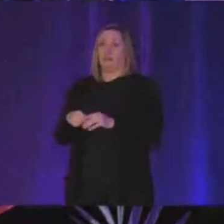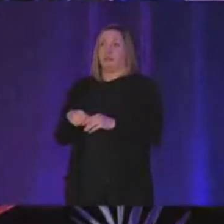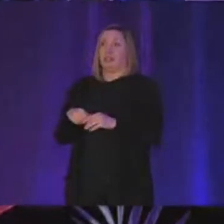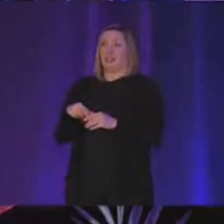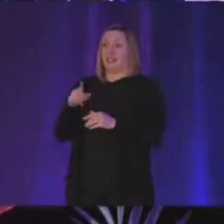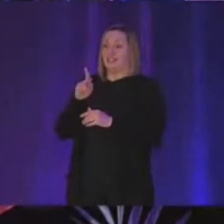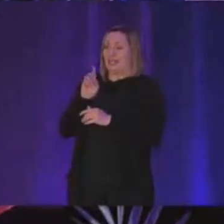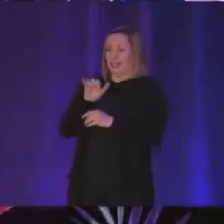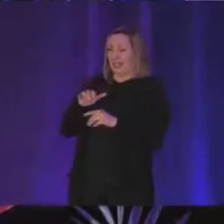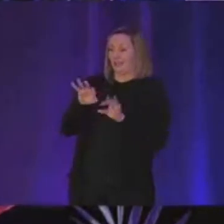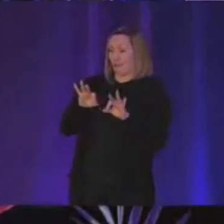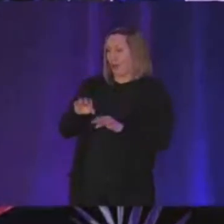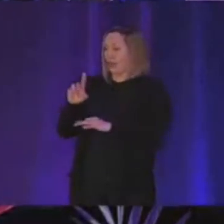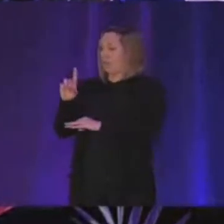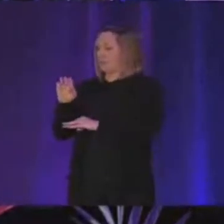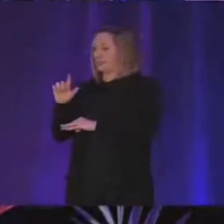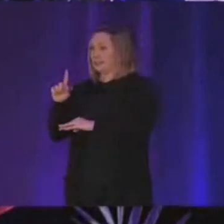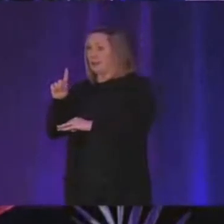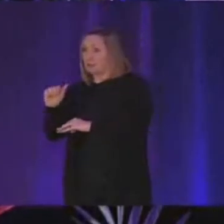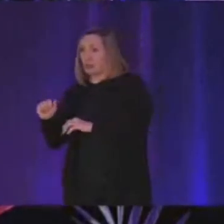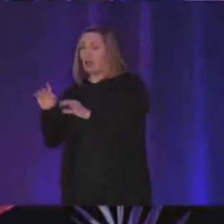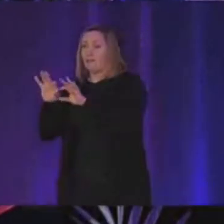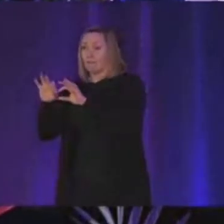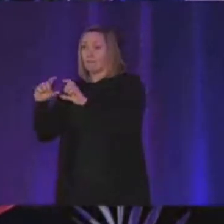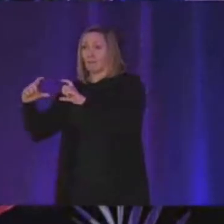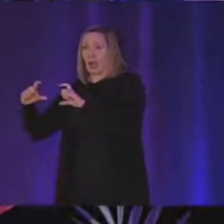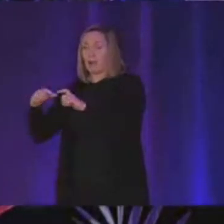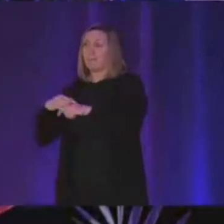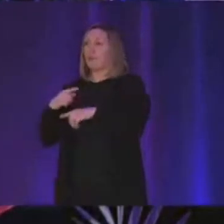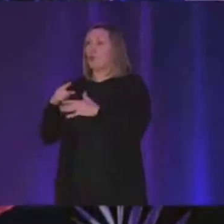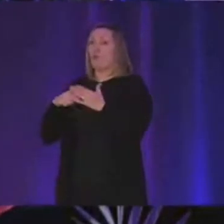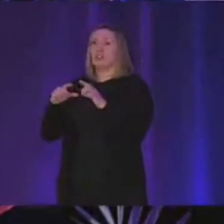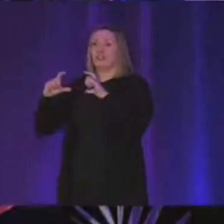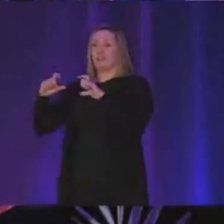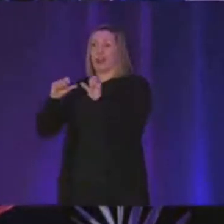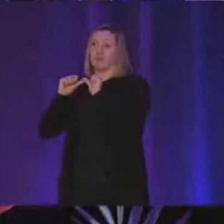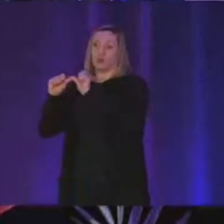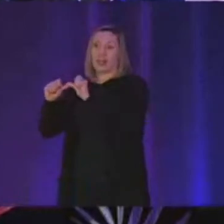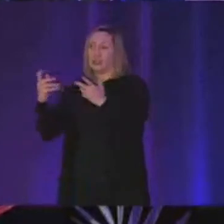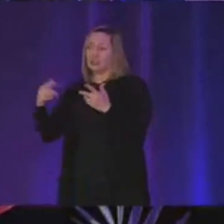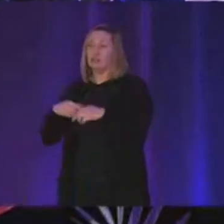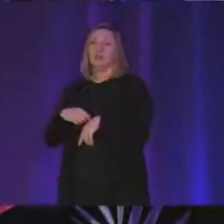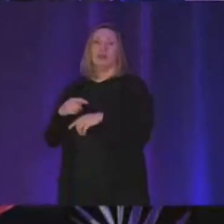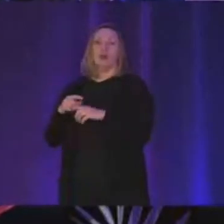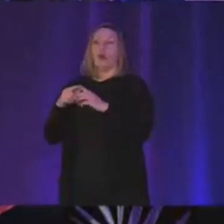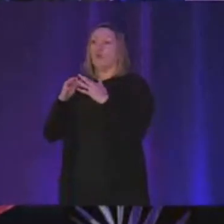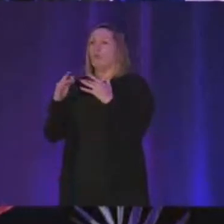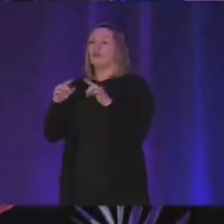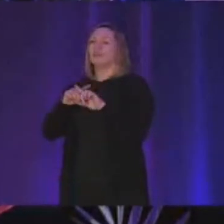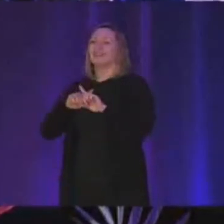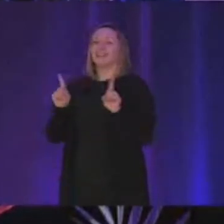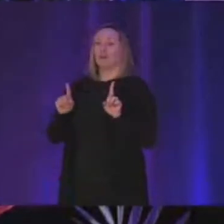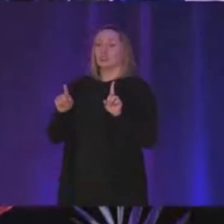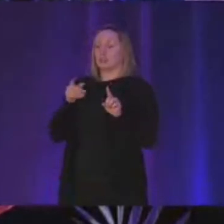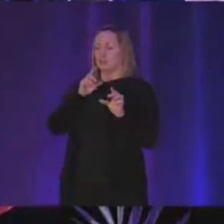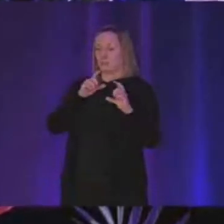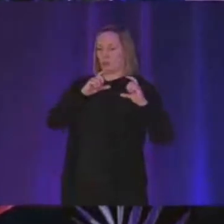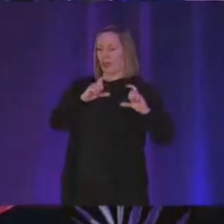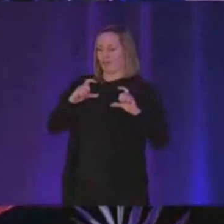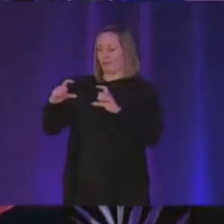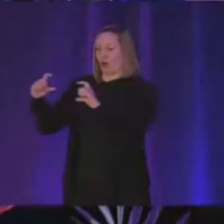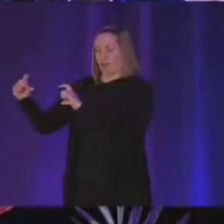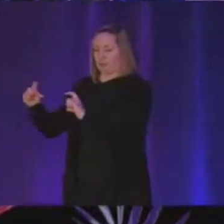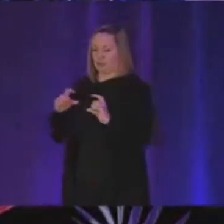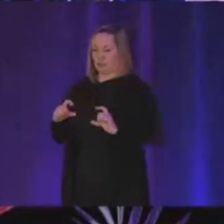keyframe is it a delta frame uh what is the like uh frame duration and like what are the differences between the frames and so